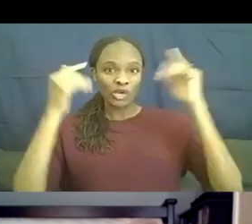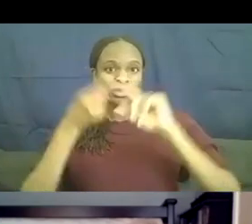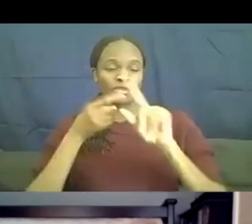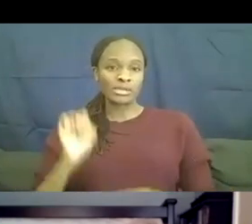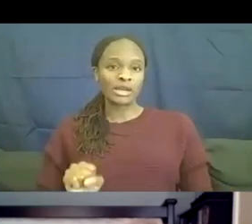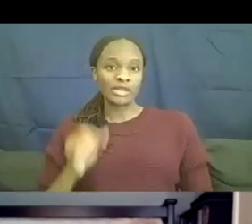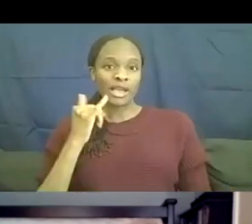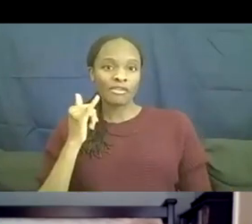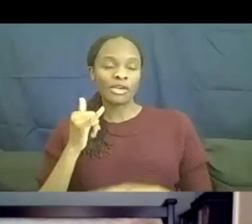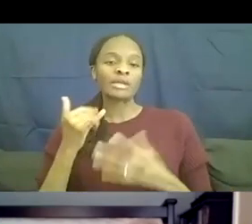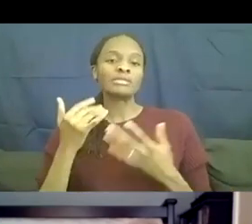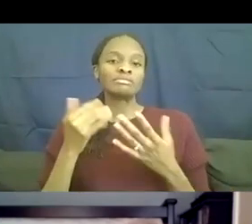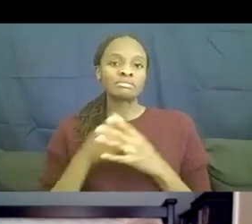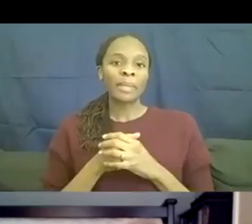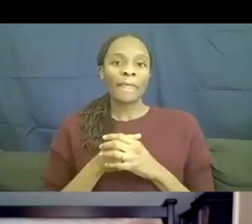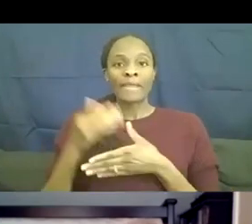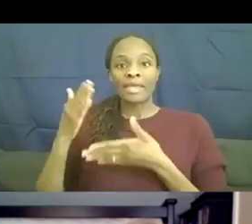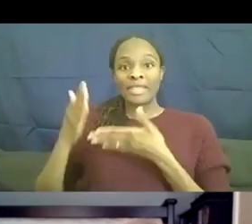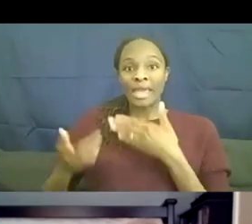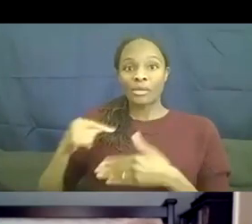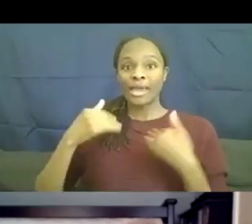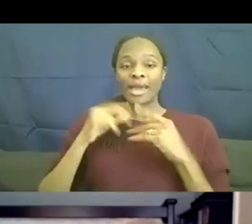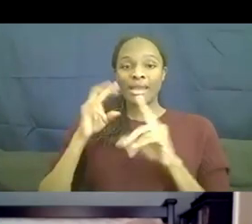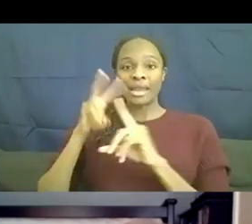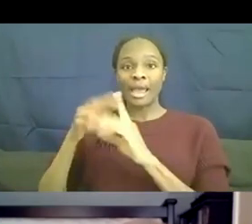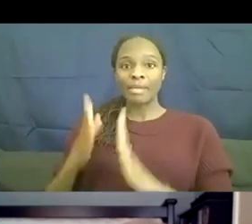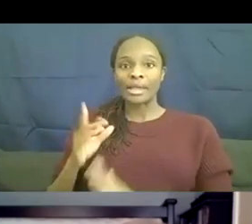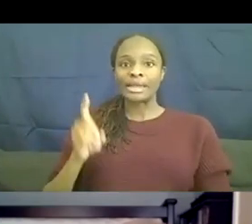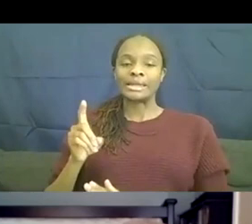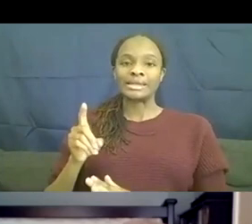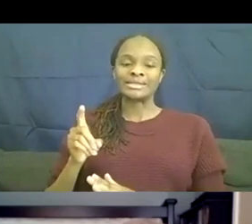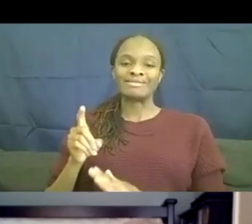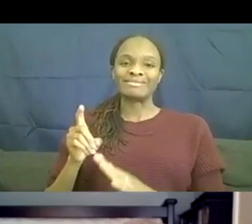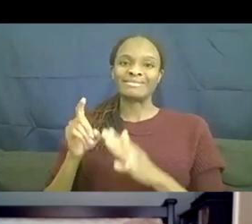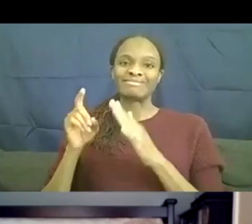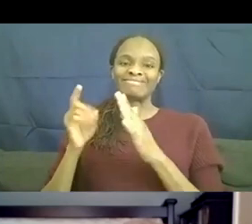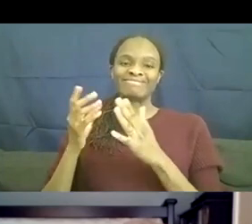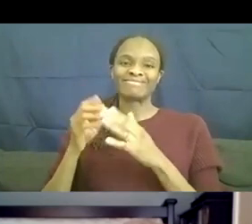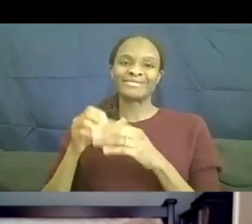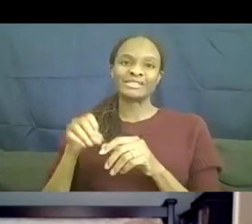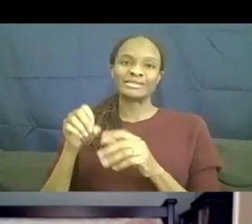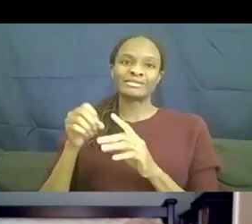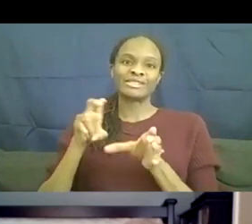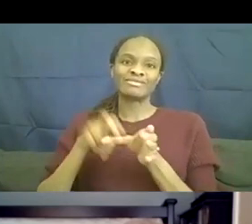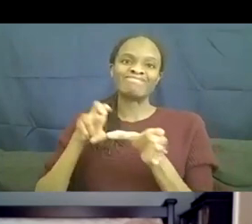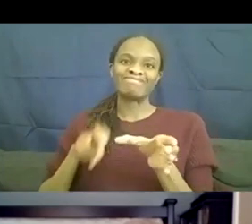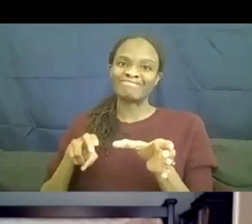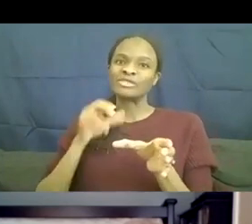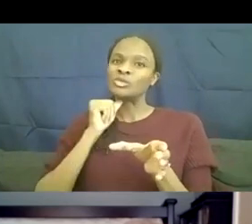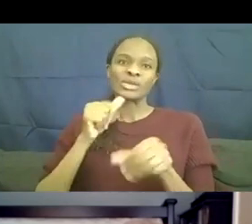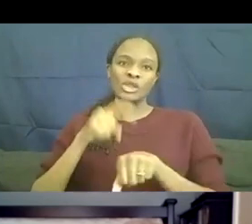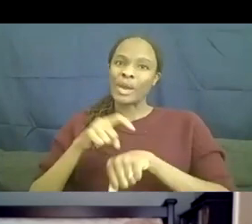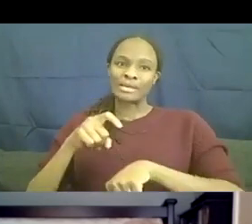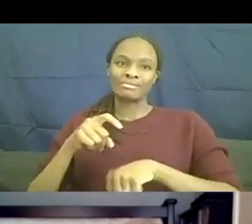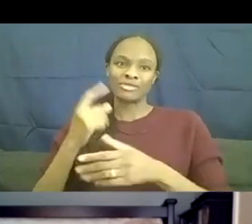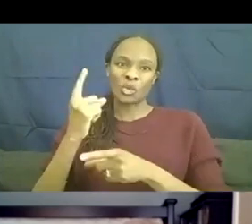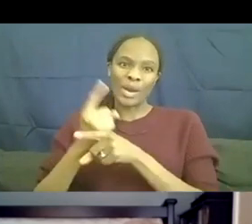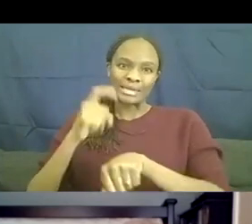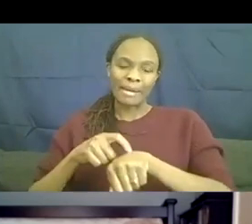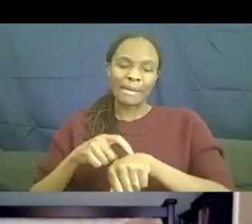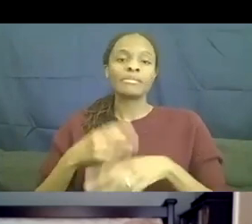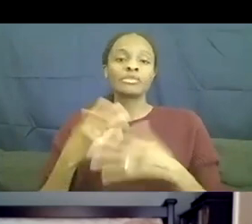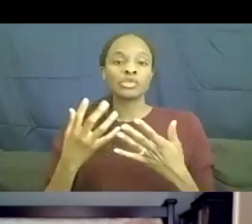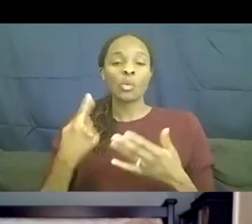at the end we did have an applicant who, um, had to drop out, just wasn't the right time for them. So we were just in the beginning of filming.